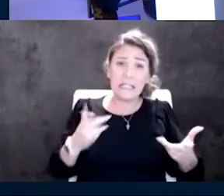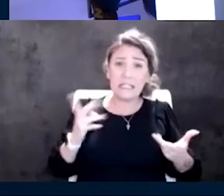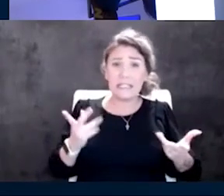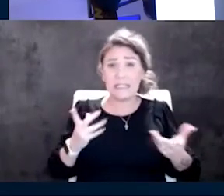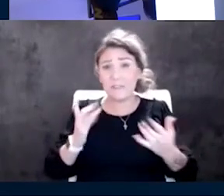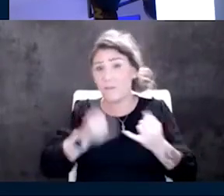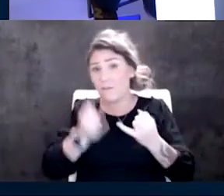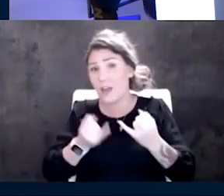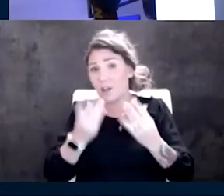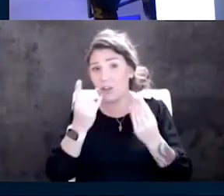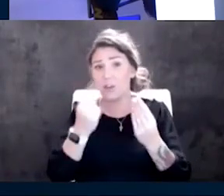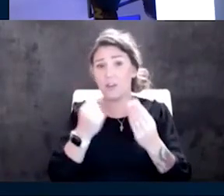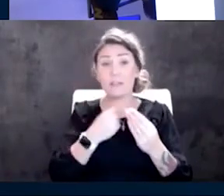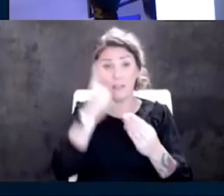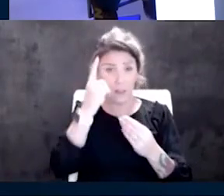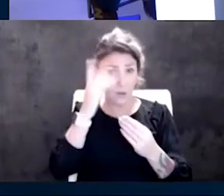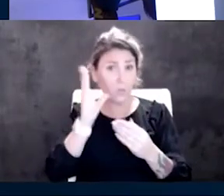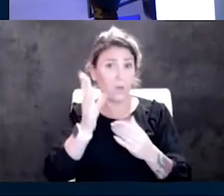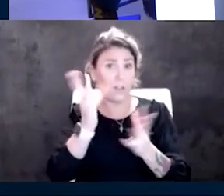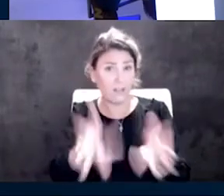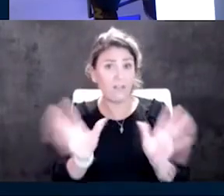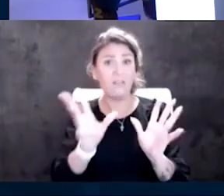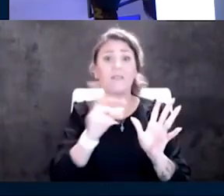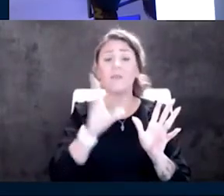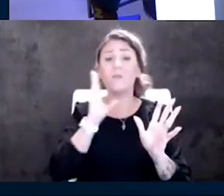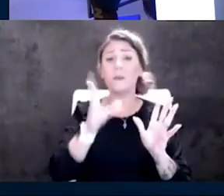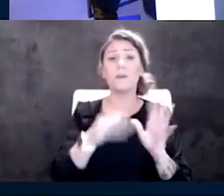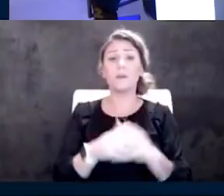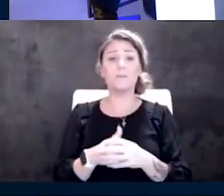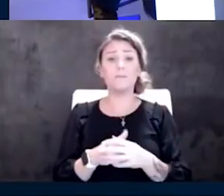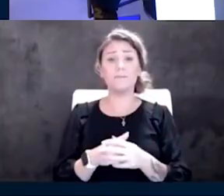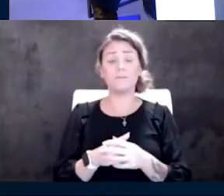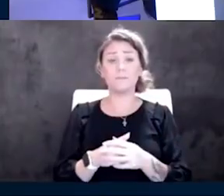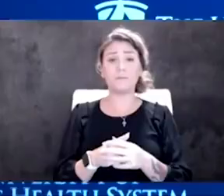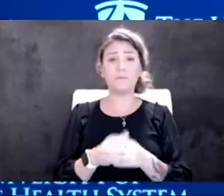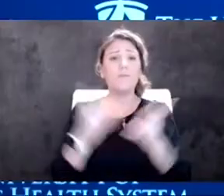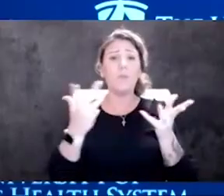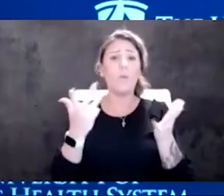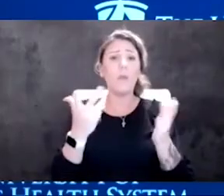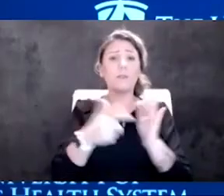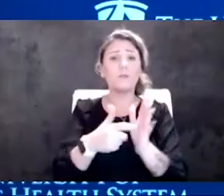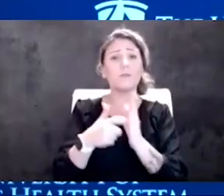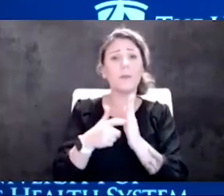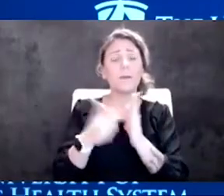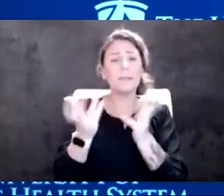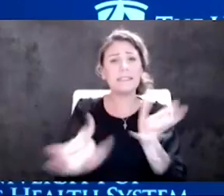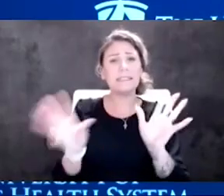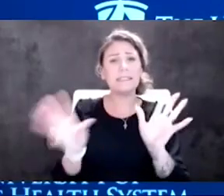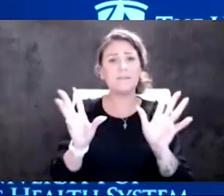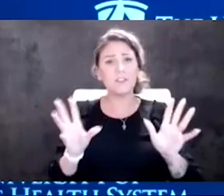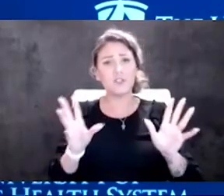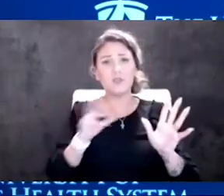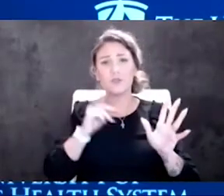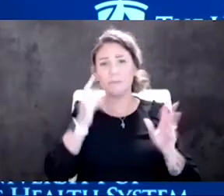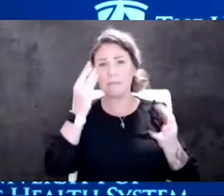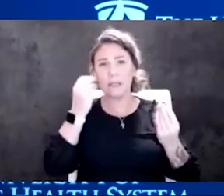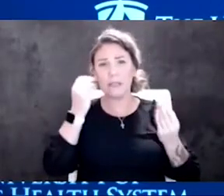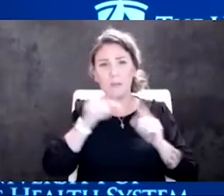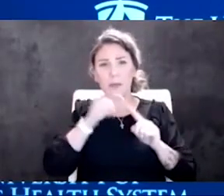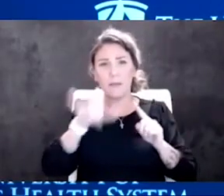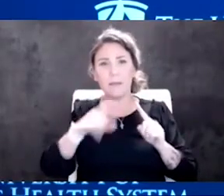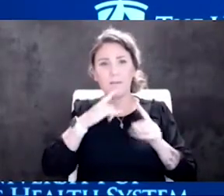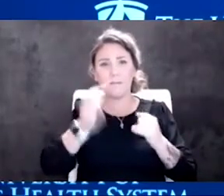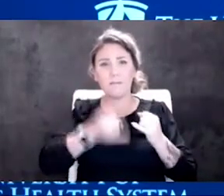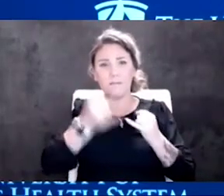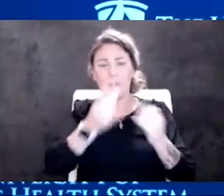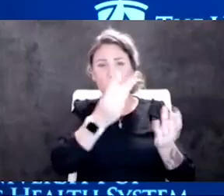I think it is going to be over. I think it what what what what are the requirements to be over? So let let's think about that as we hit final thoughts. We'll go around